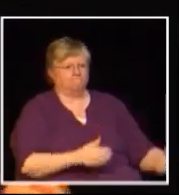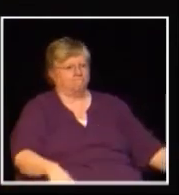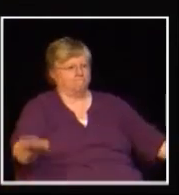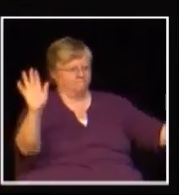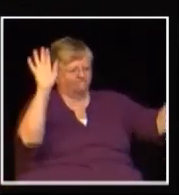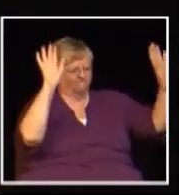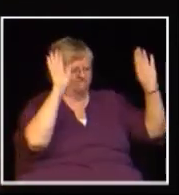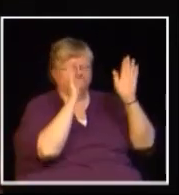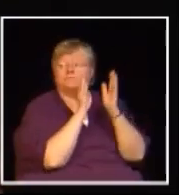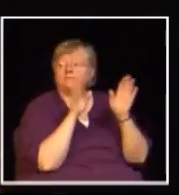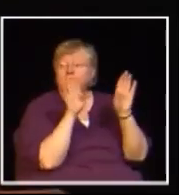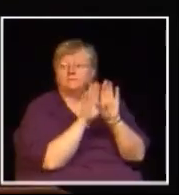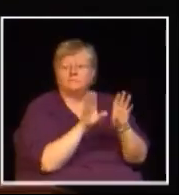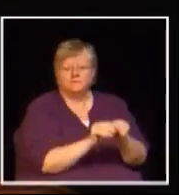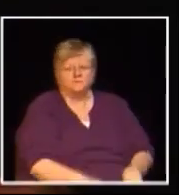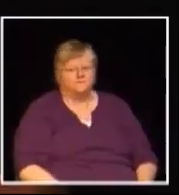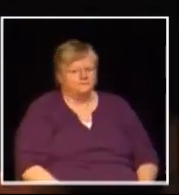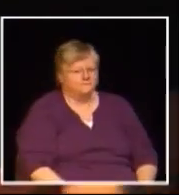thank you